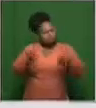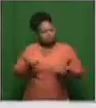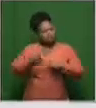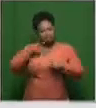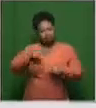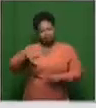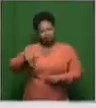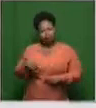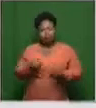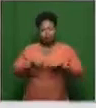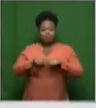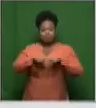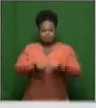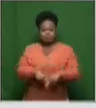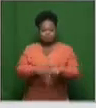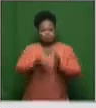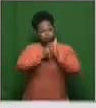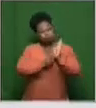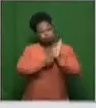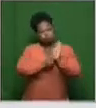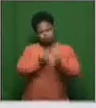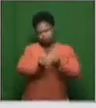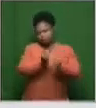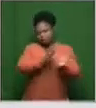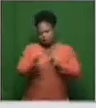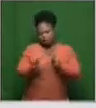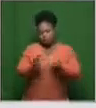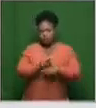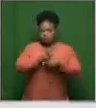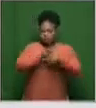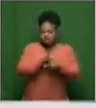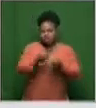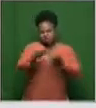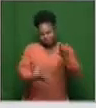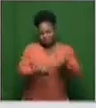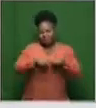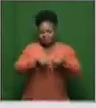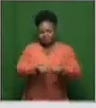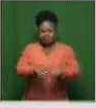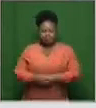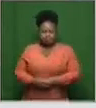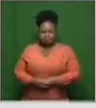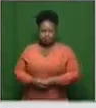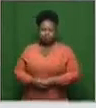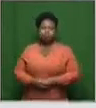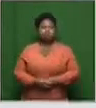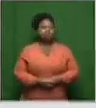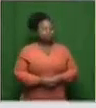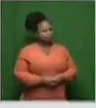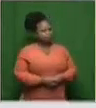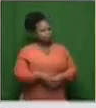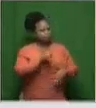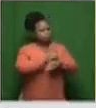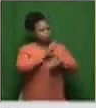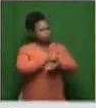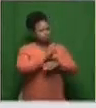the way the regulatory issues are addressed, as well as the production and other matters. So, Dr. Rees,